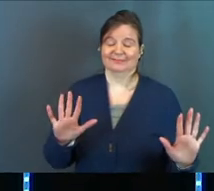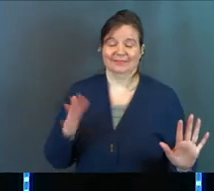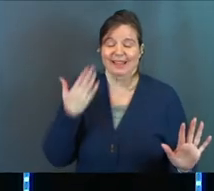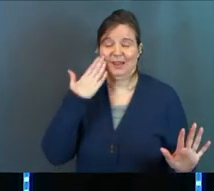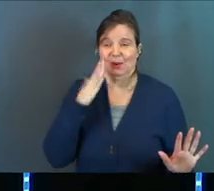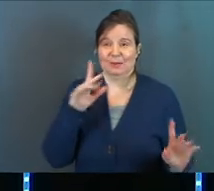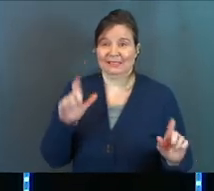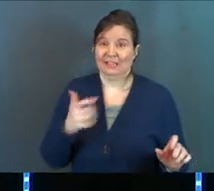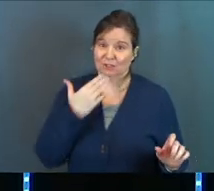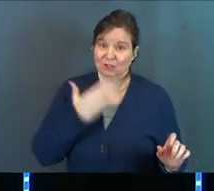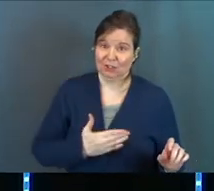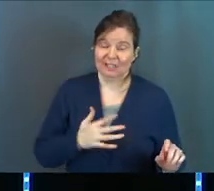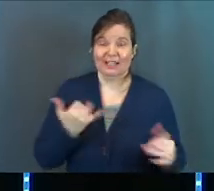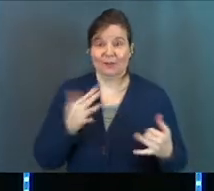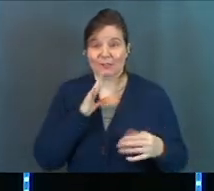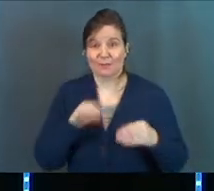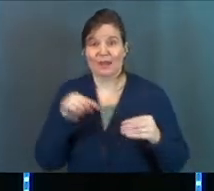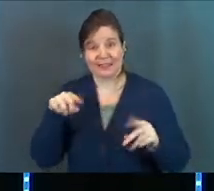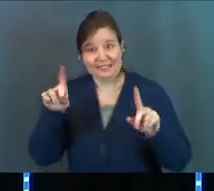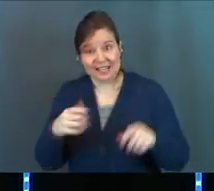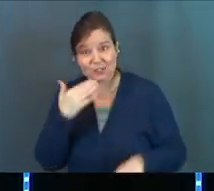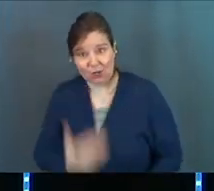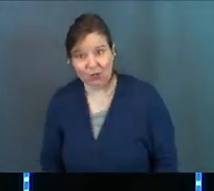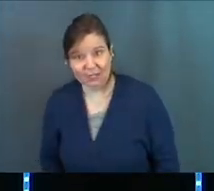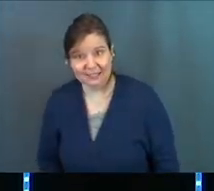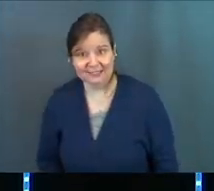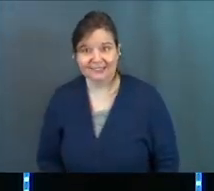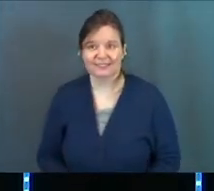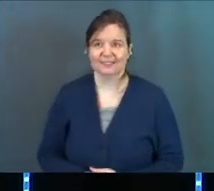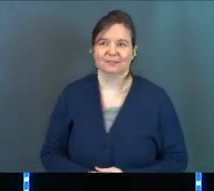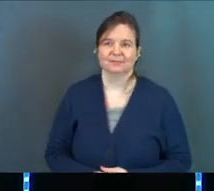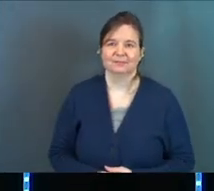Oh no, tests are good. Now that we're talking about this, tests are good.